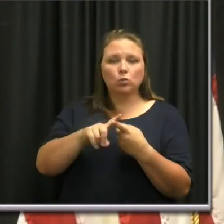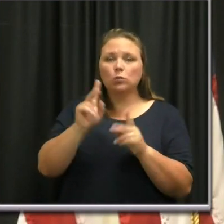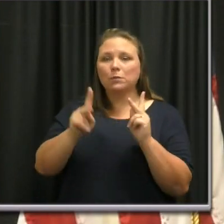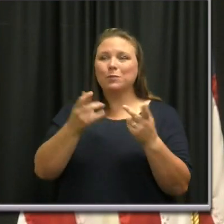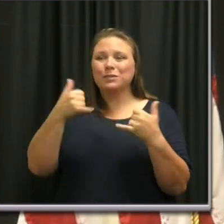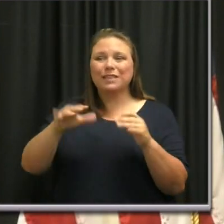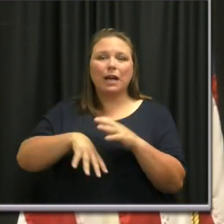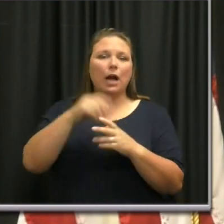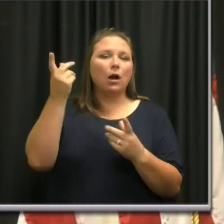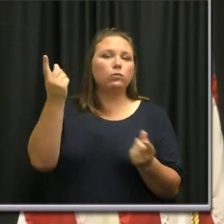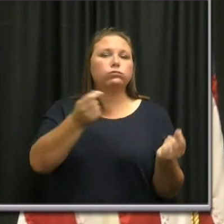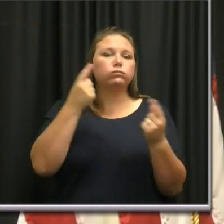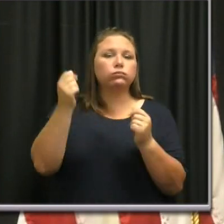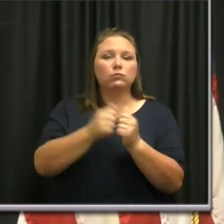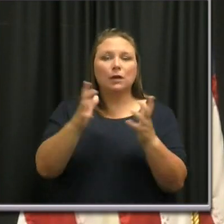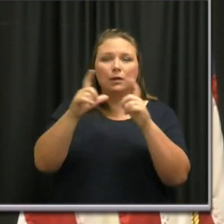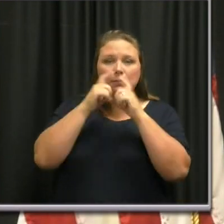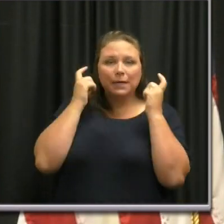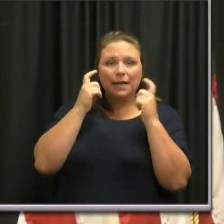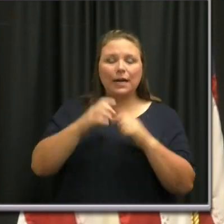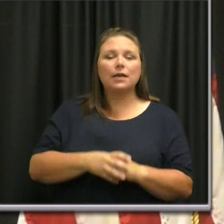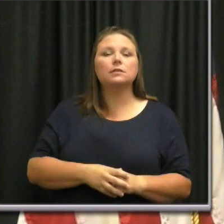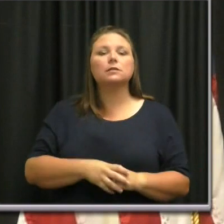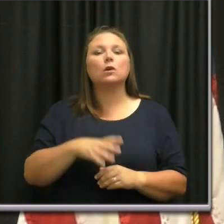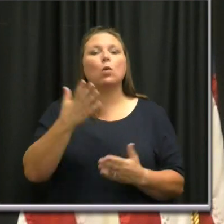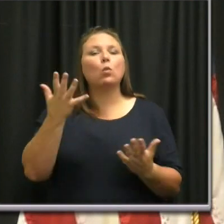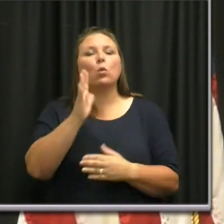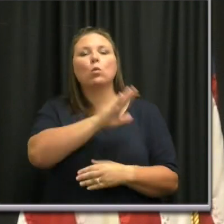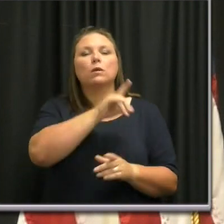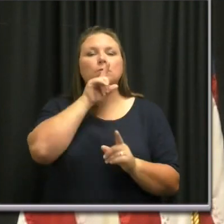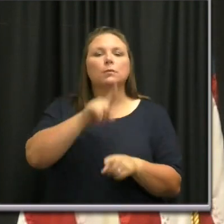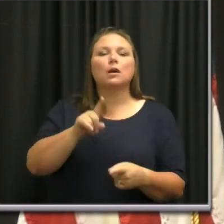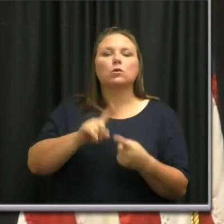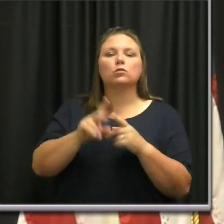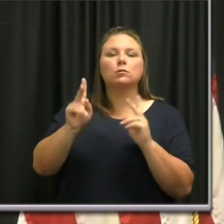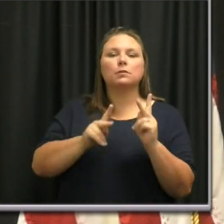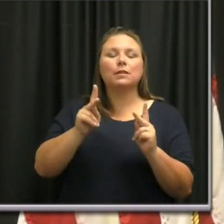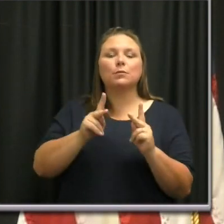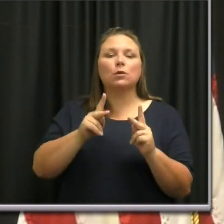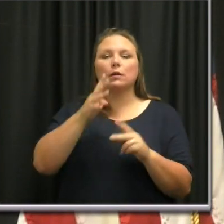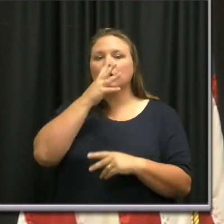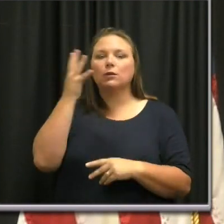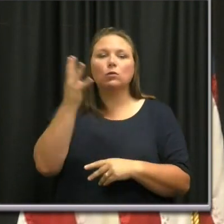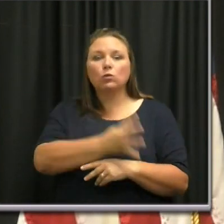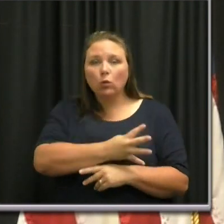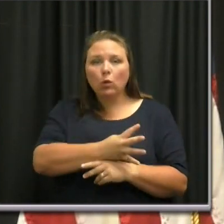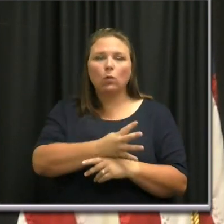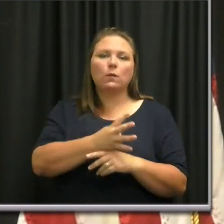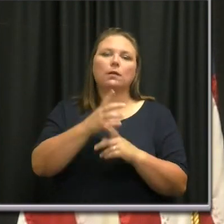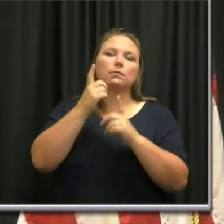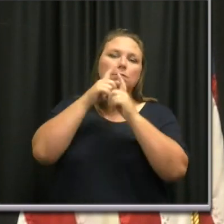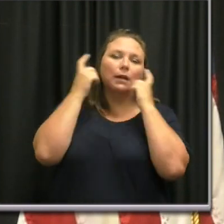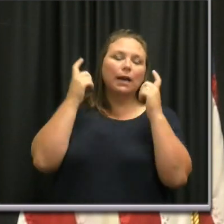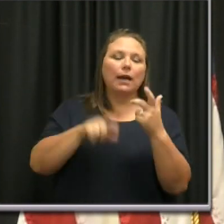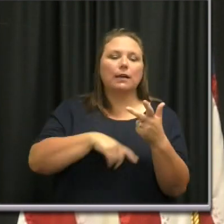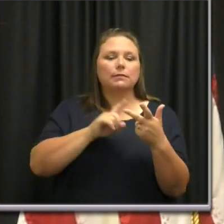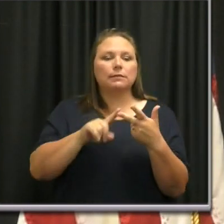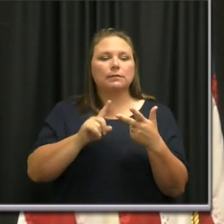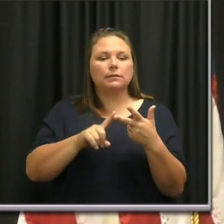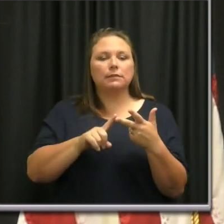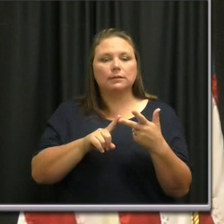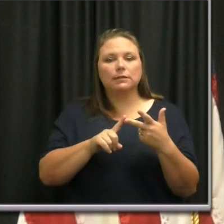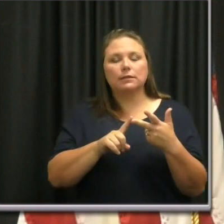your response to people ignoring the order from the CEO of this city. And then lastly,